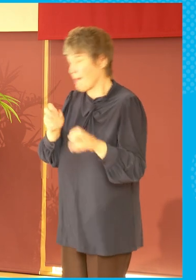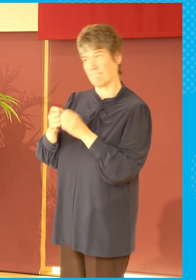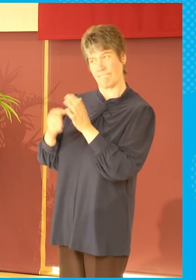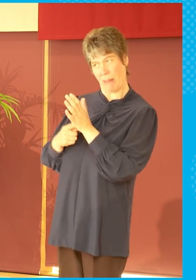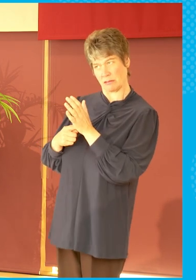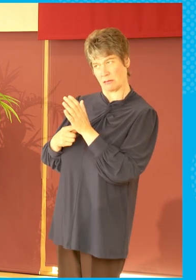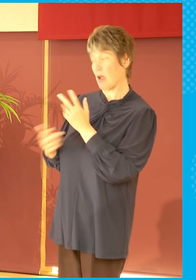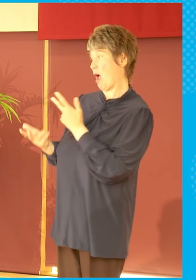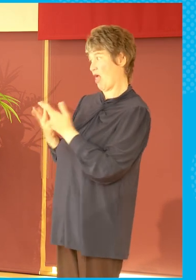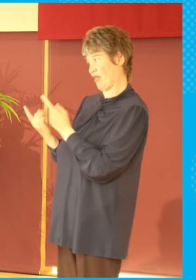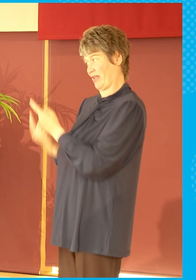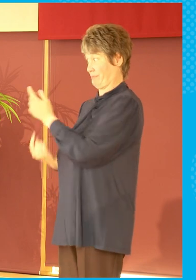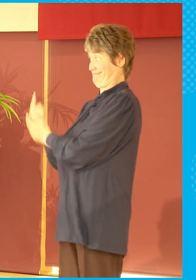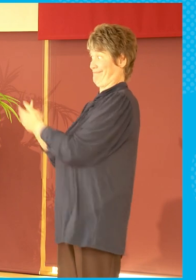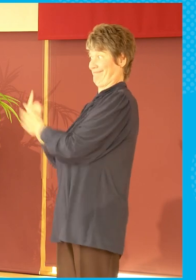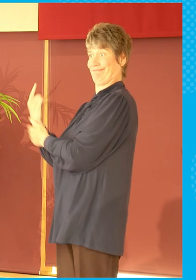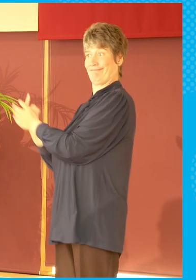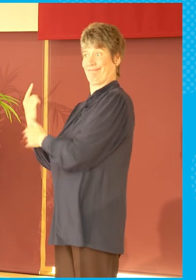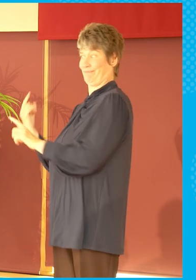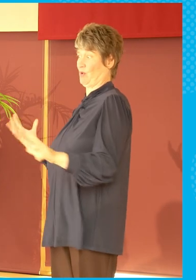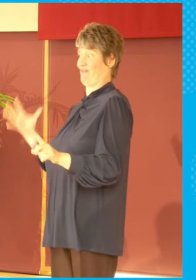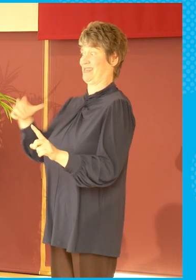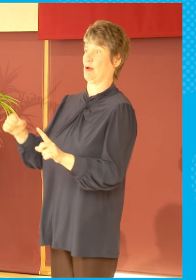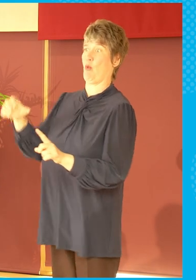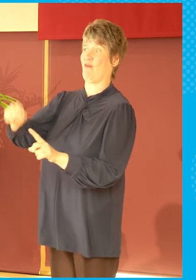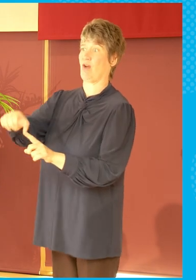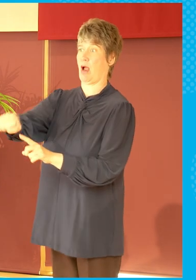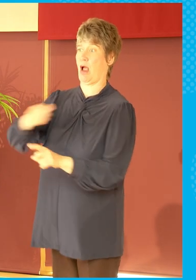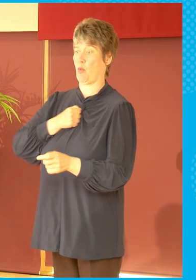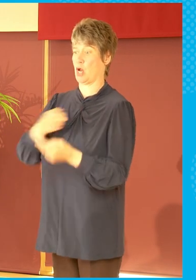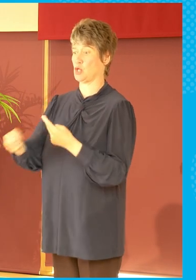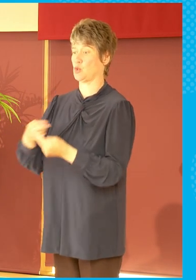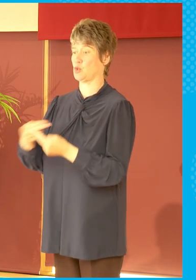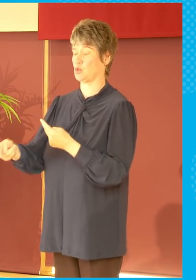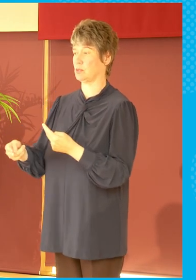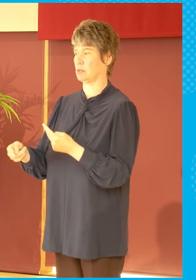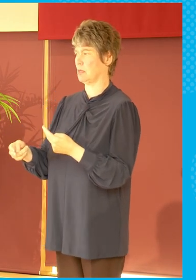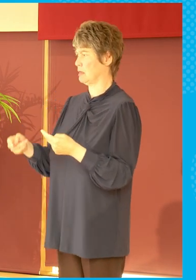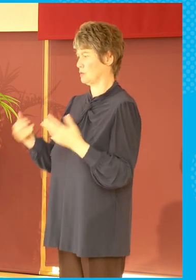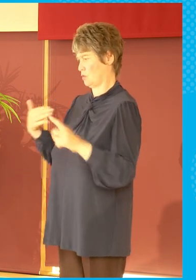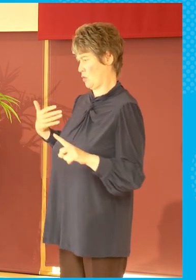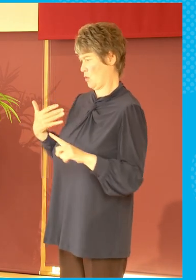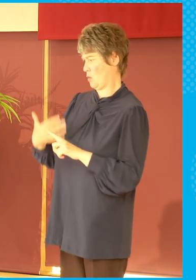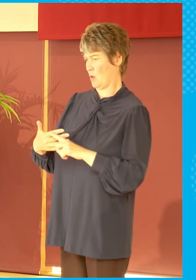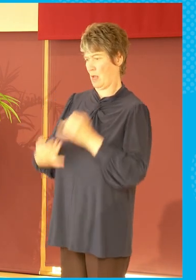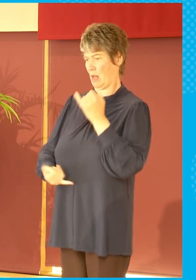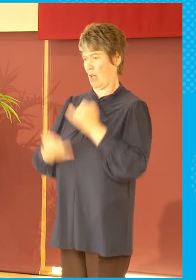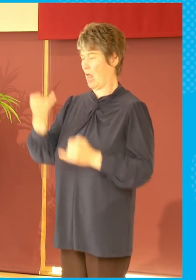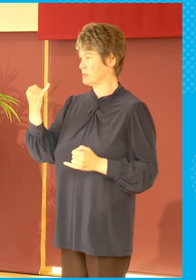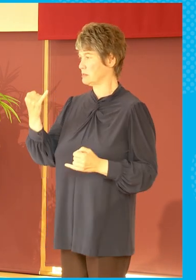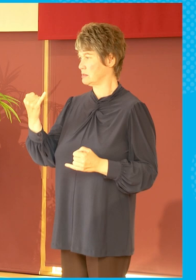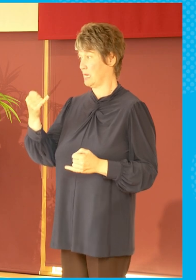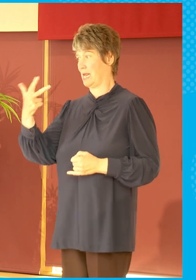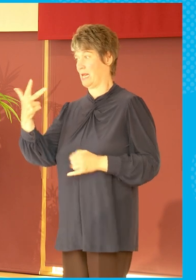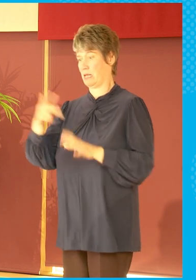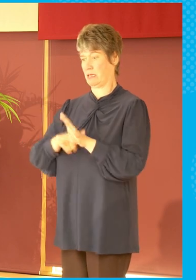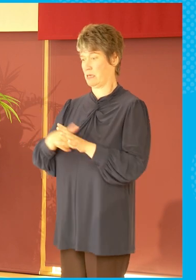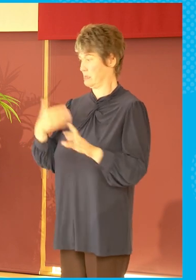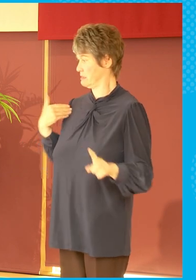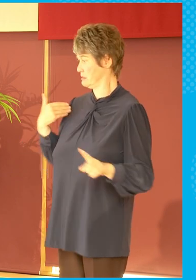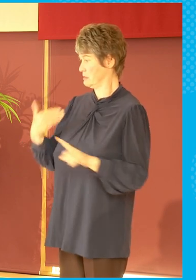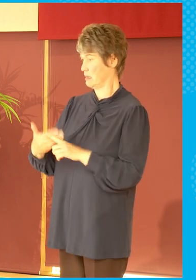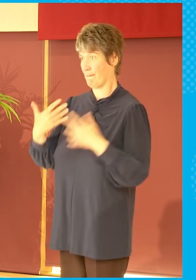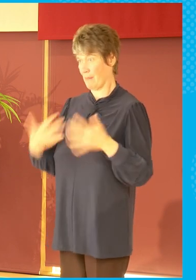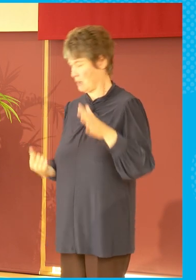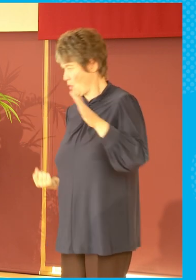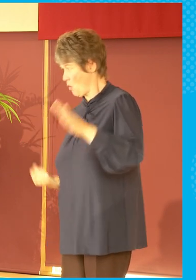moving them off. As Philip said, we've had a range of moments in our society in the last sort of eight years that that if you were to